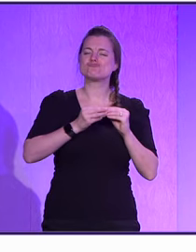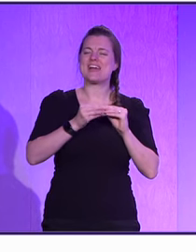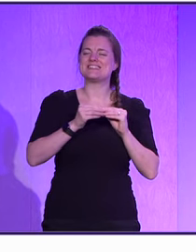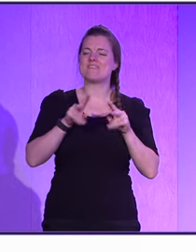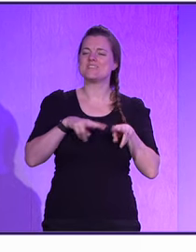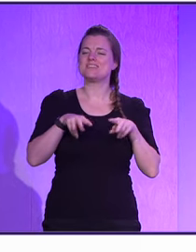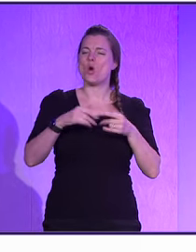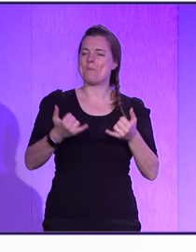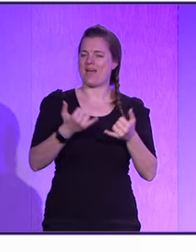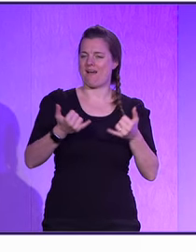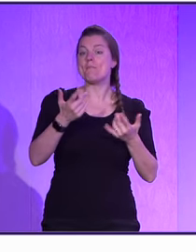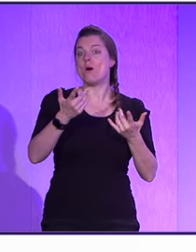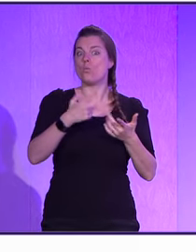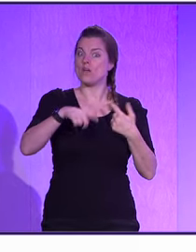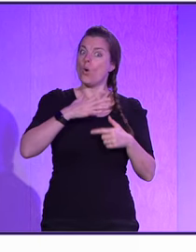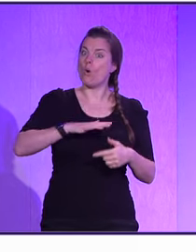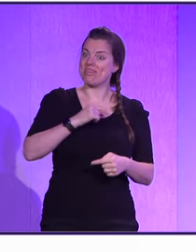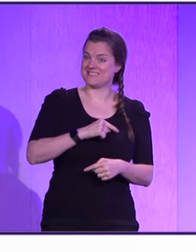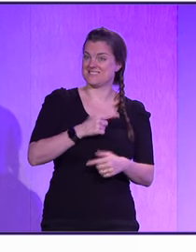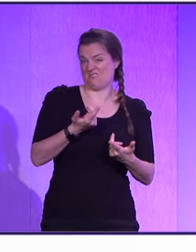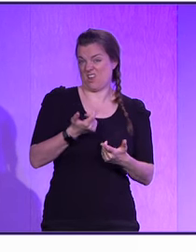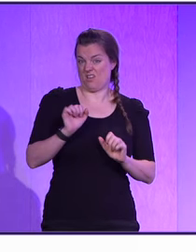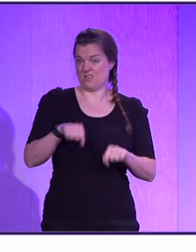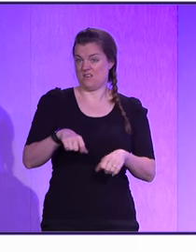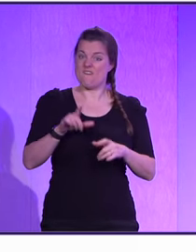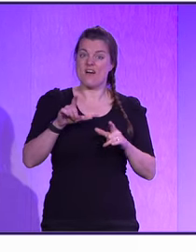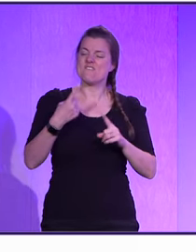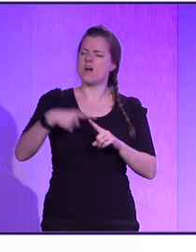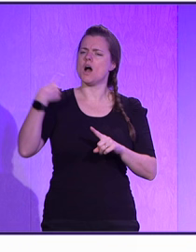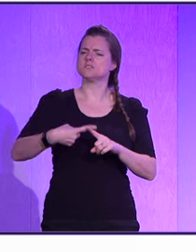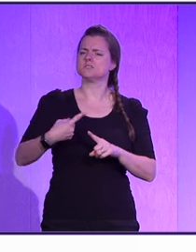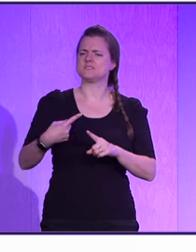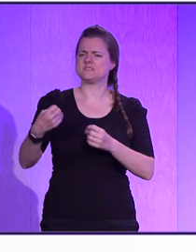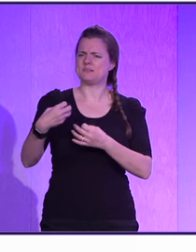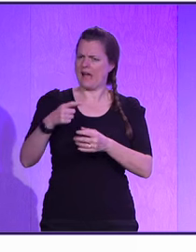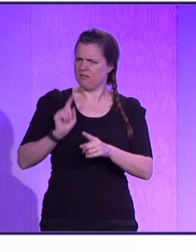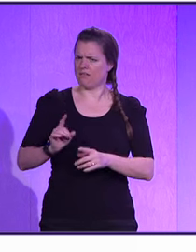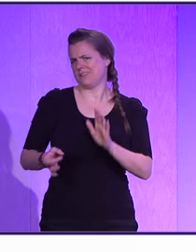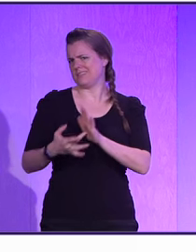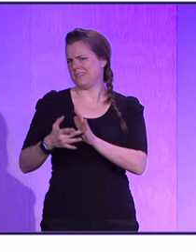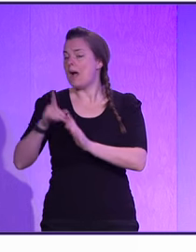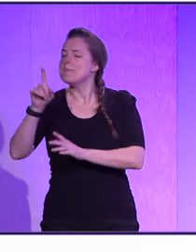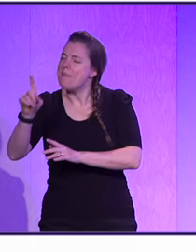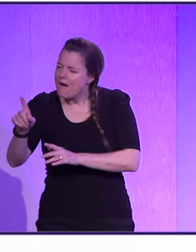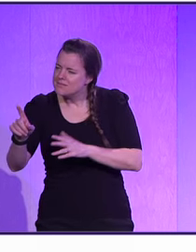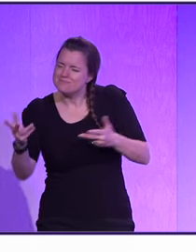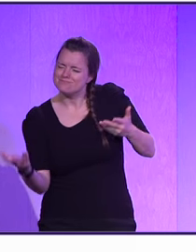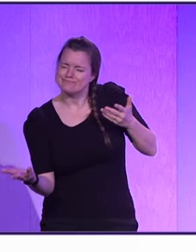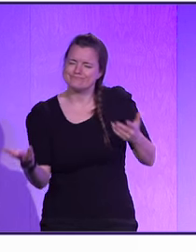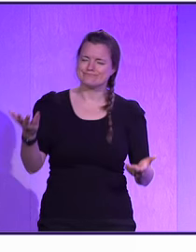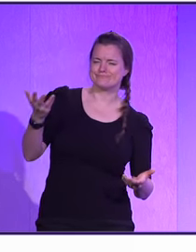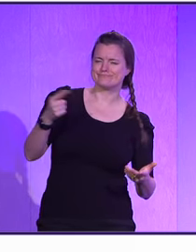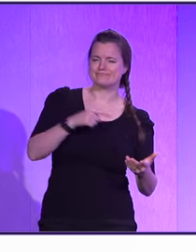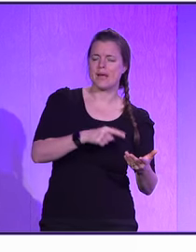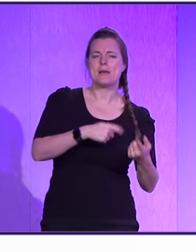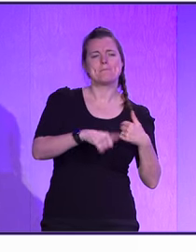but we all want that, right? So, that kind of fast feedback is crucial in those systems. But there's a flip side to this,